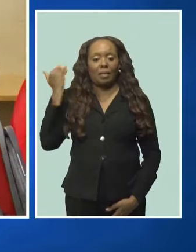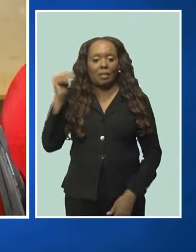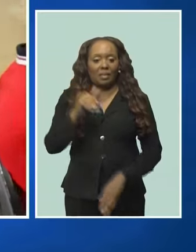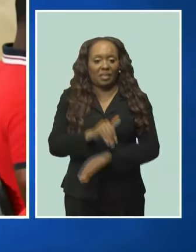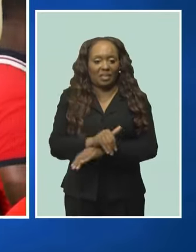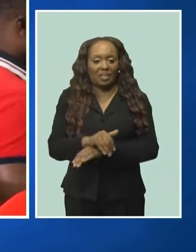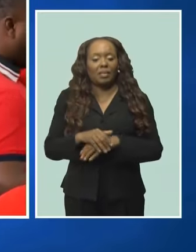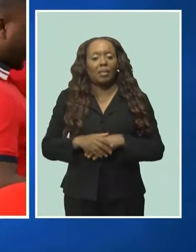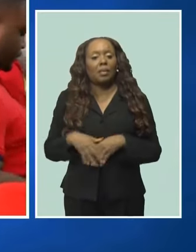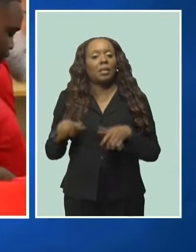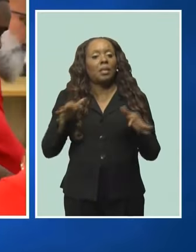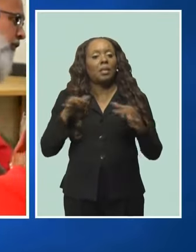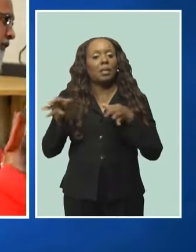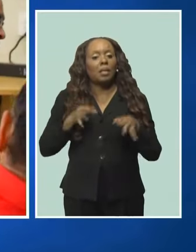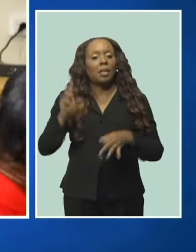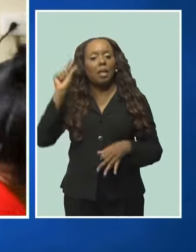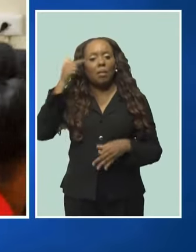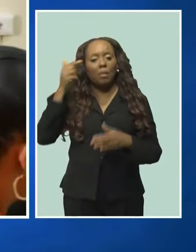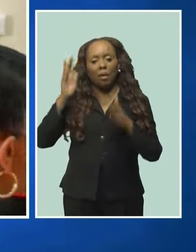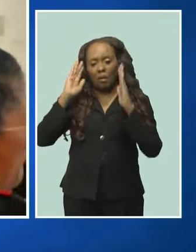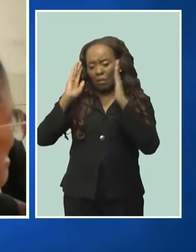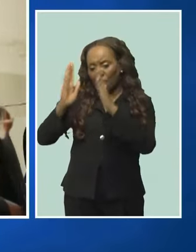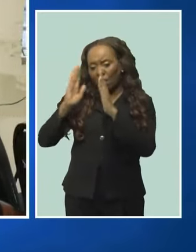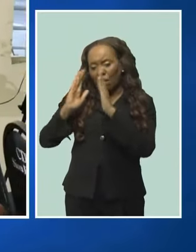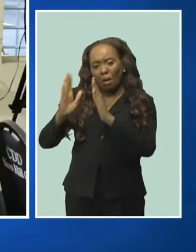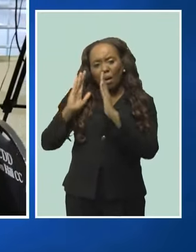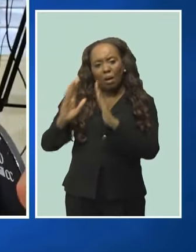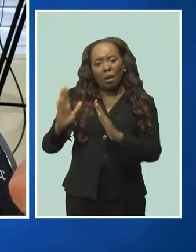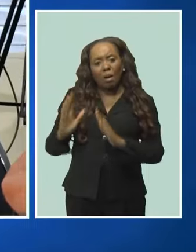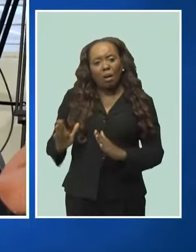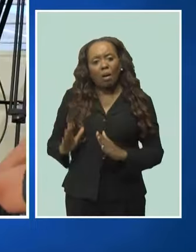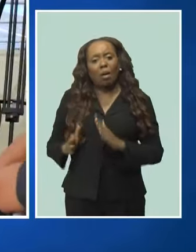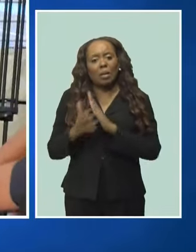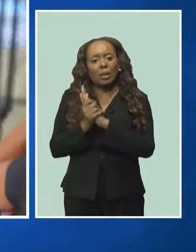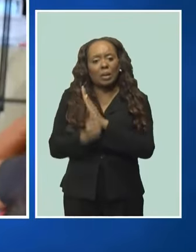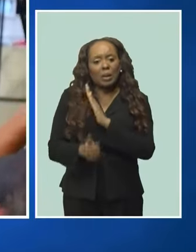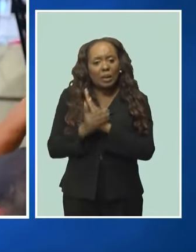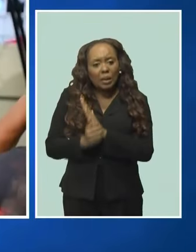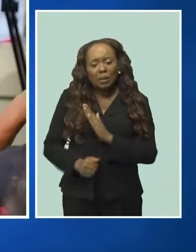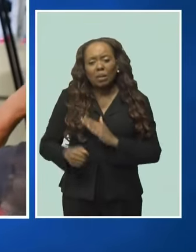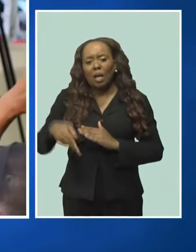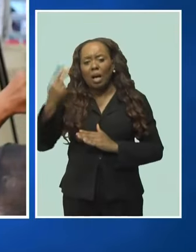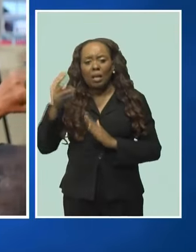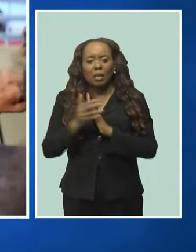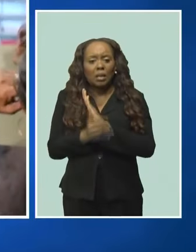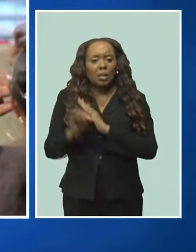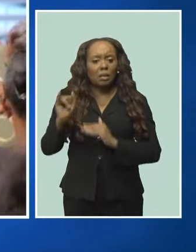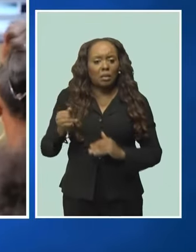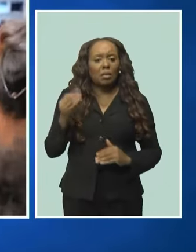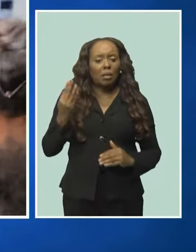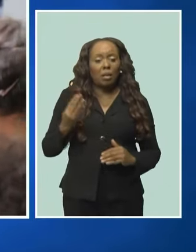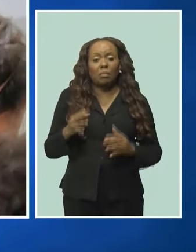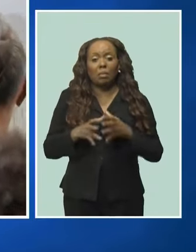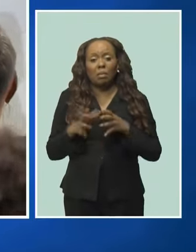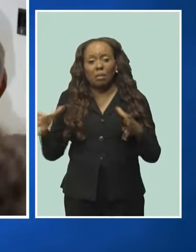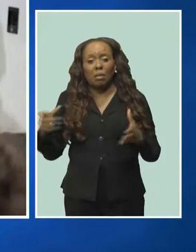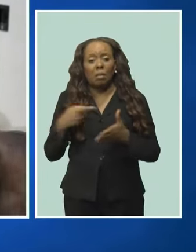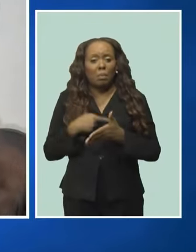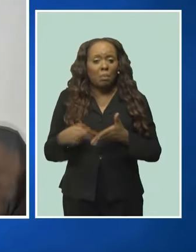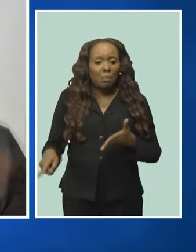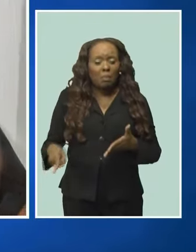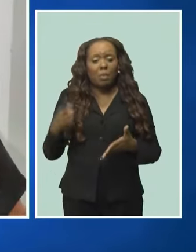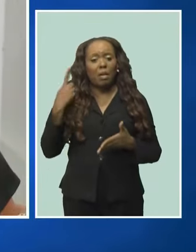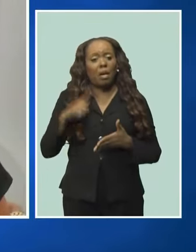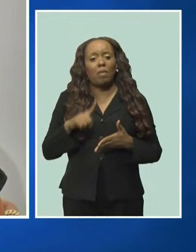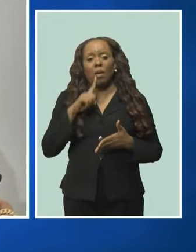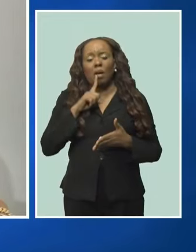last evening. The minister explained that the government is focusing on the creation of high-skilled jobs with high pay to ease